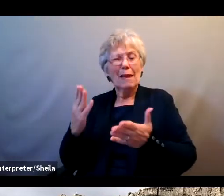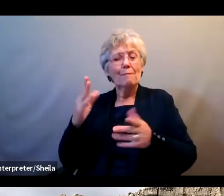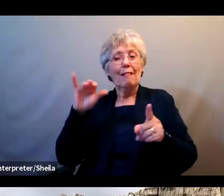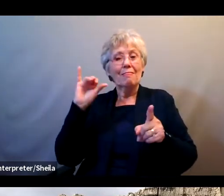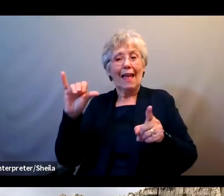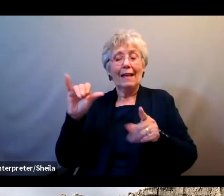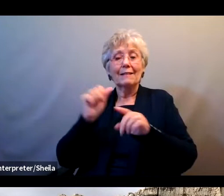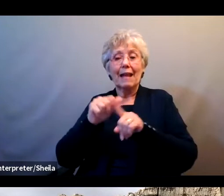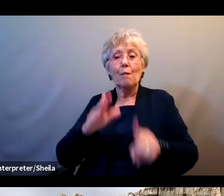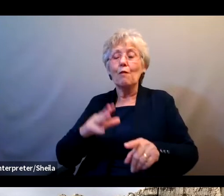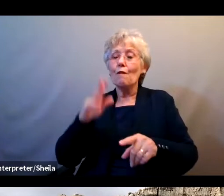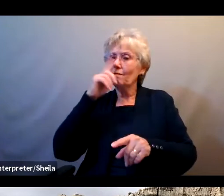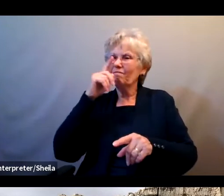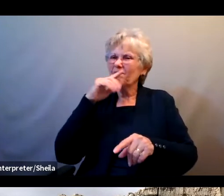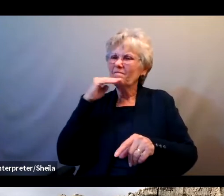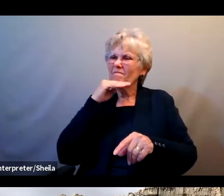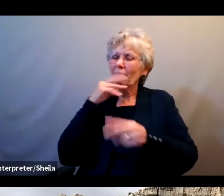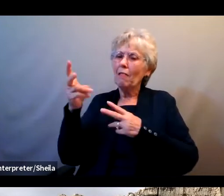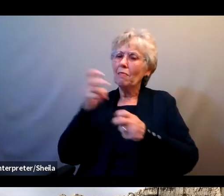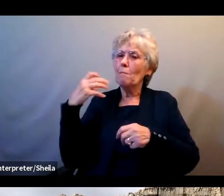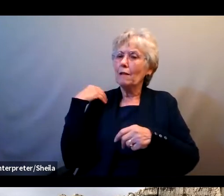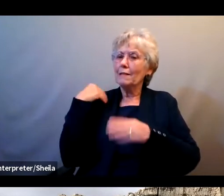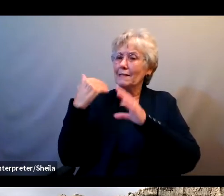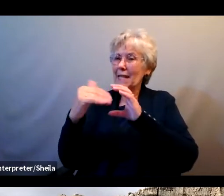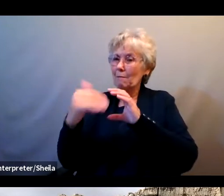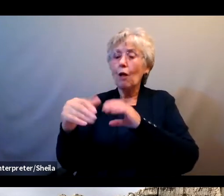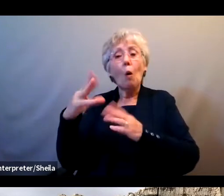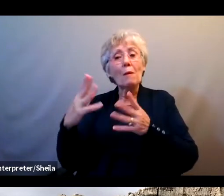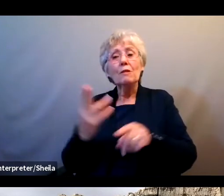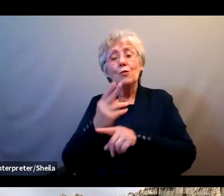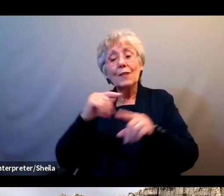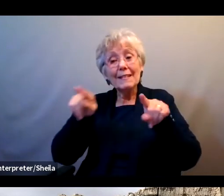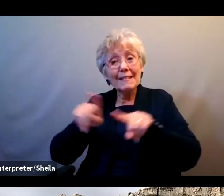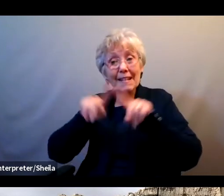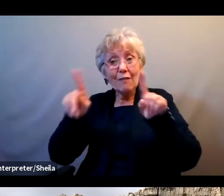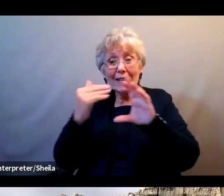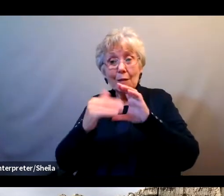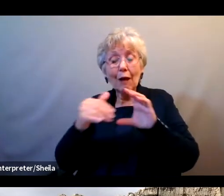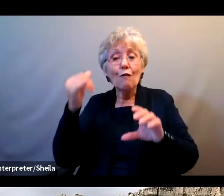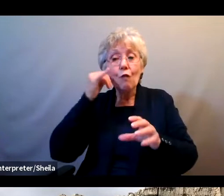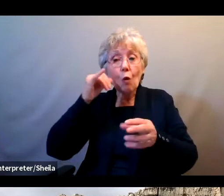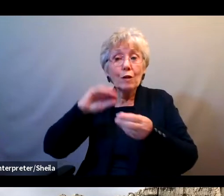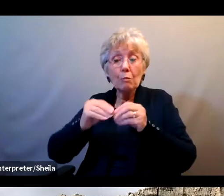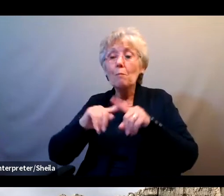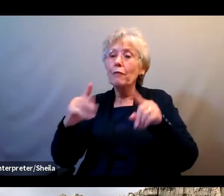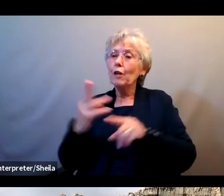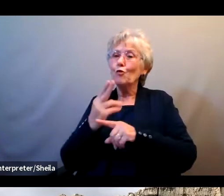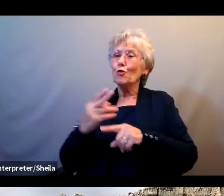phone number. Or the scammer may use a different email or phone number but signed up with the boss's name.